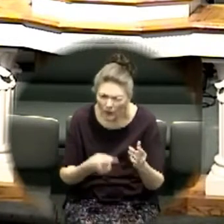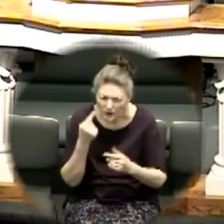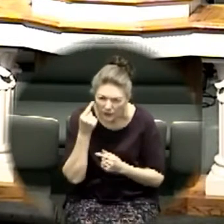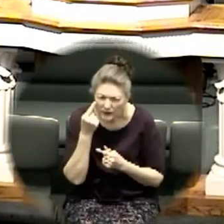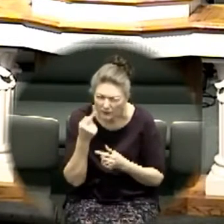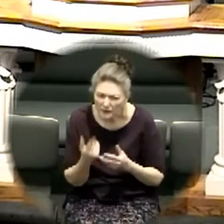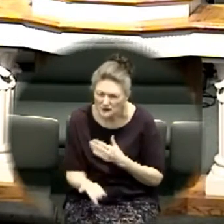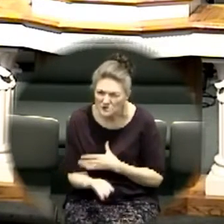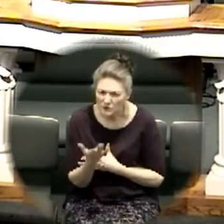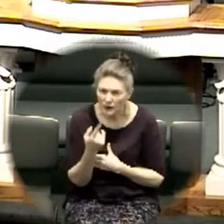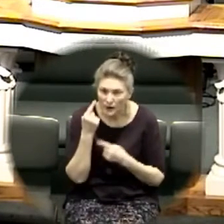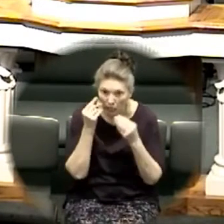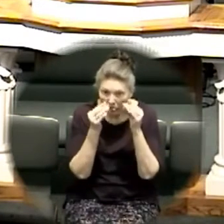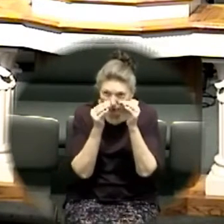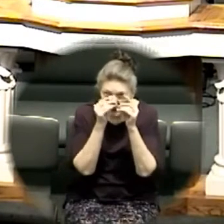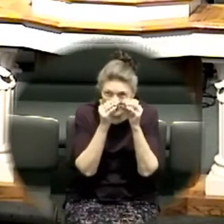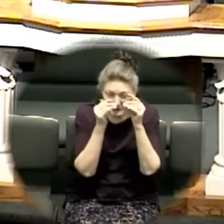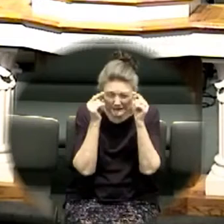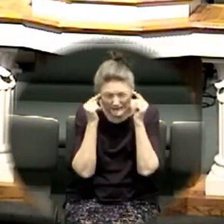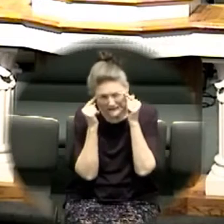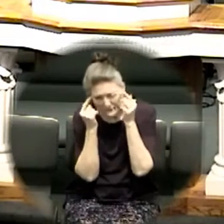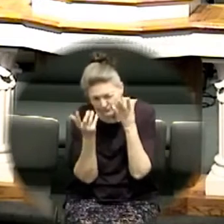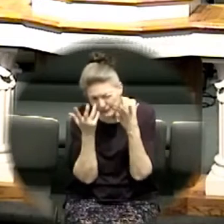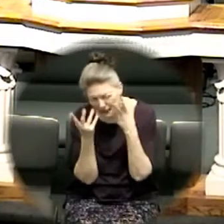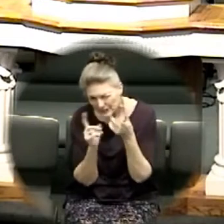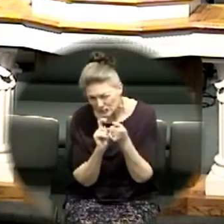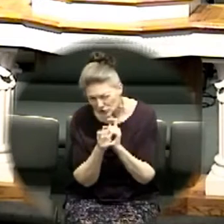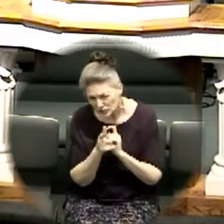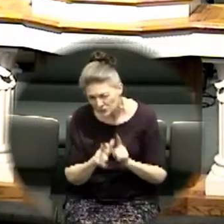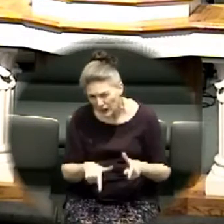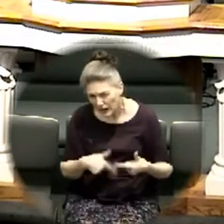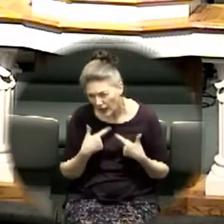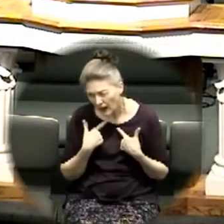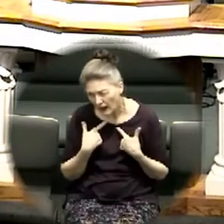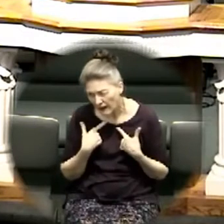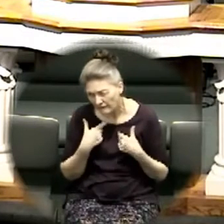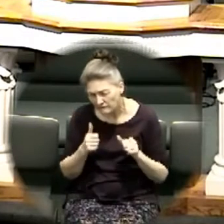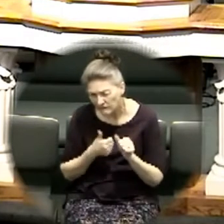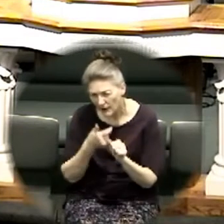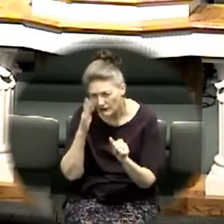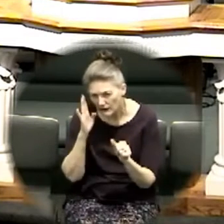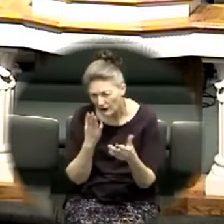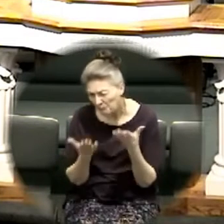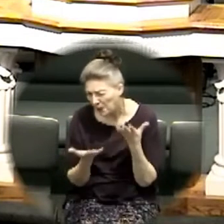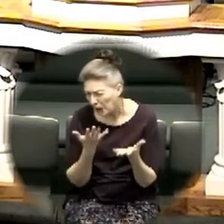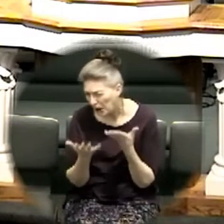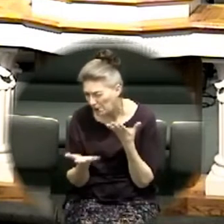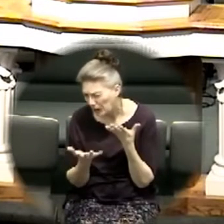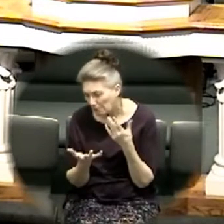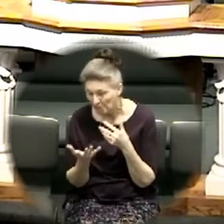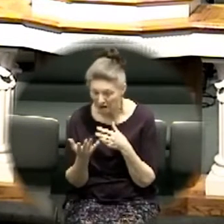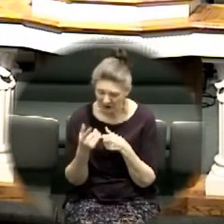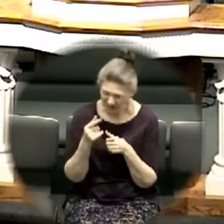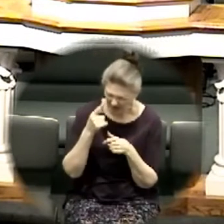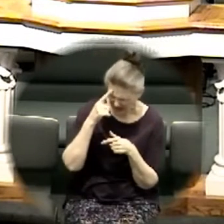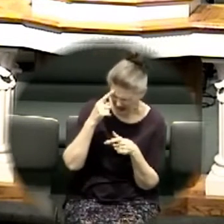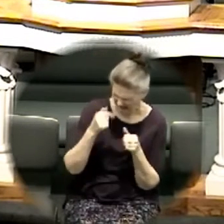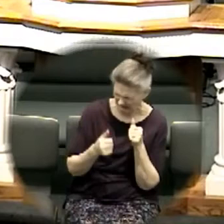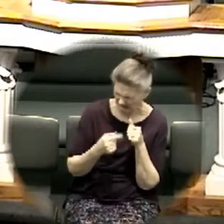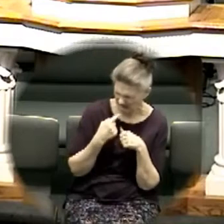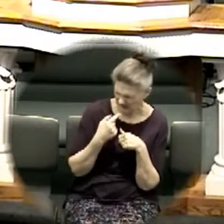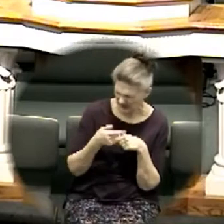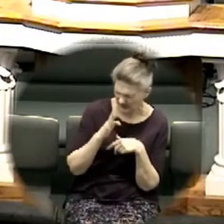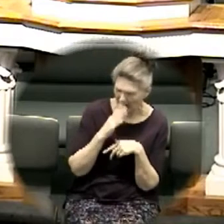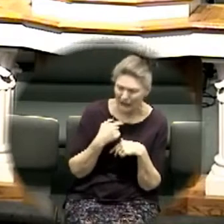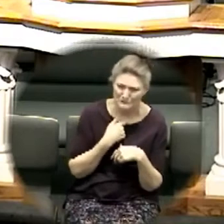are you contemplating maybe living for God are you contemplating telling God that you're sorry for your